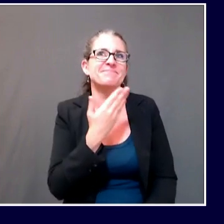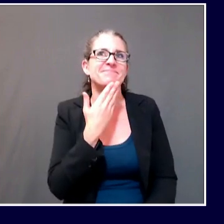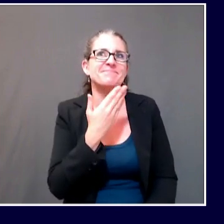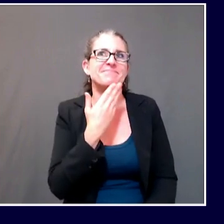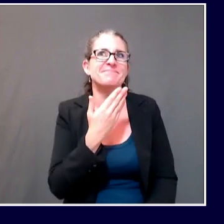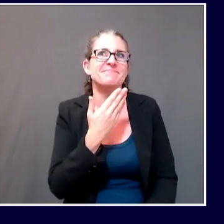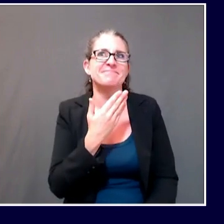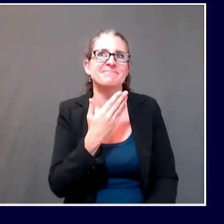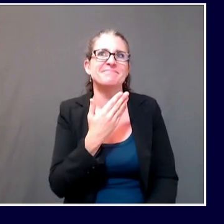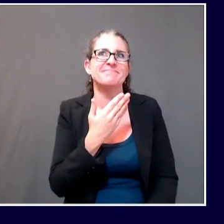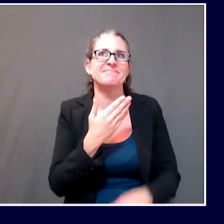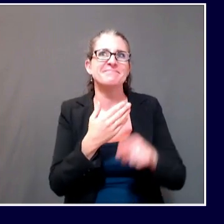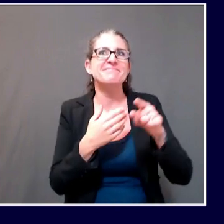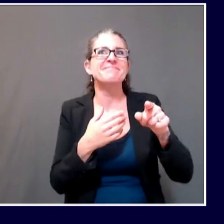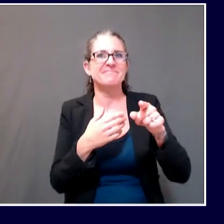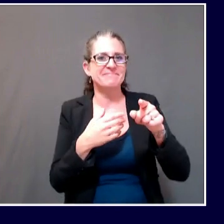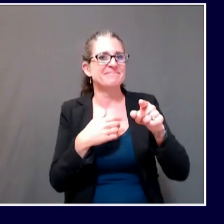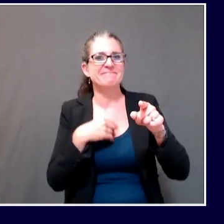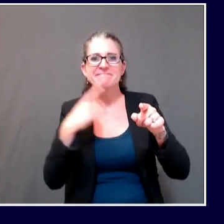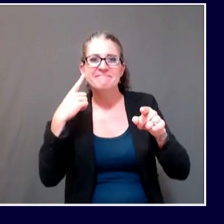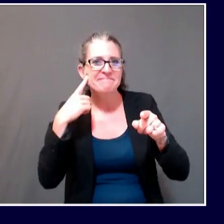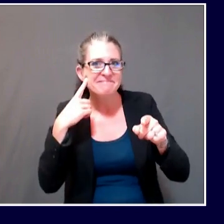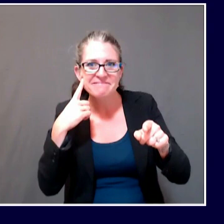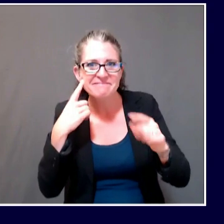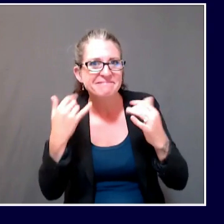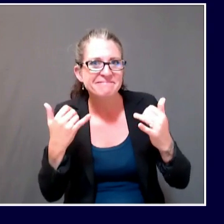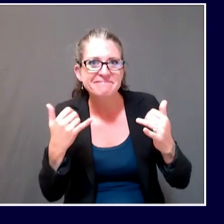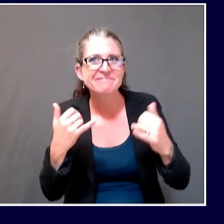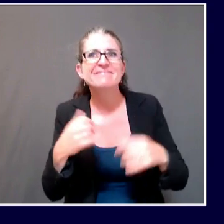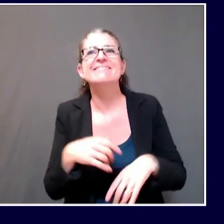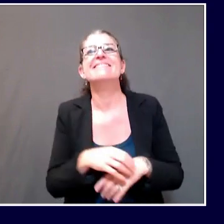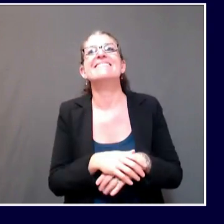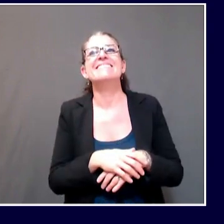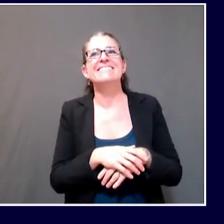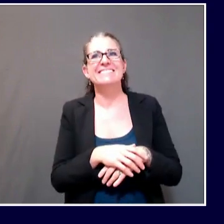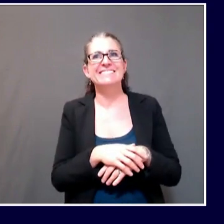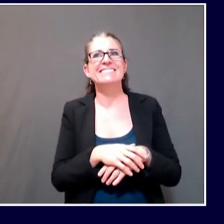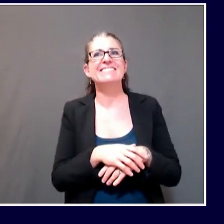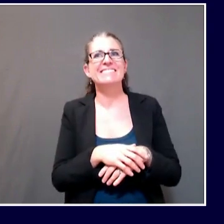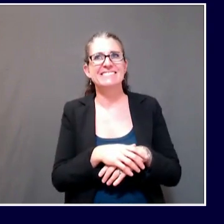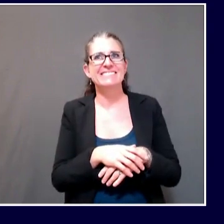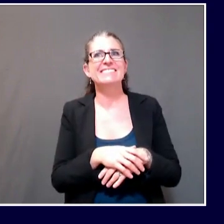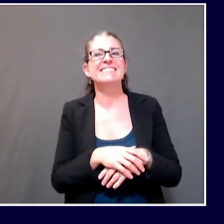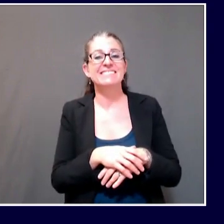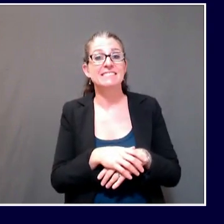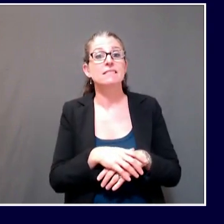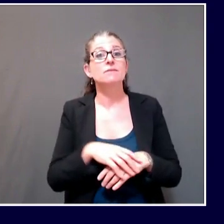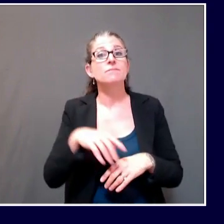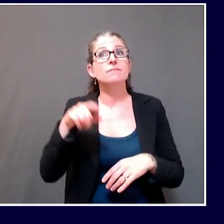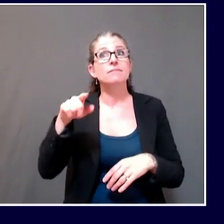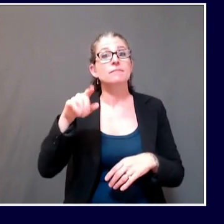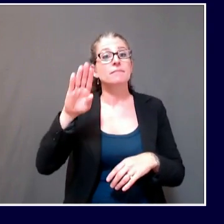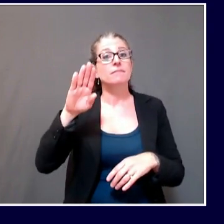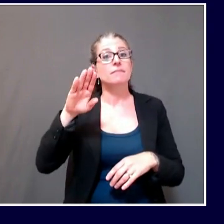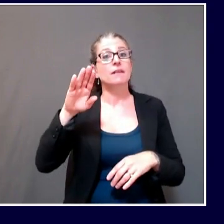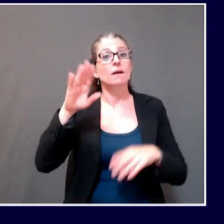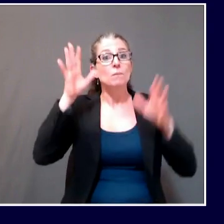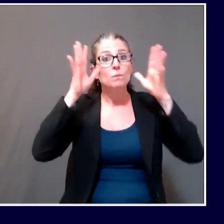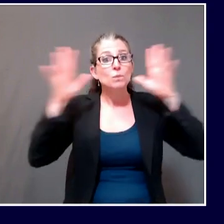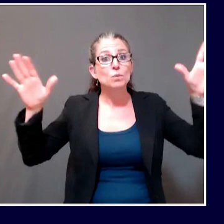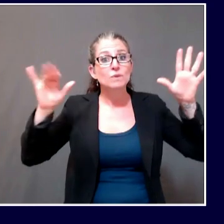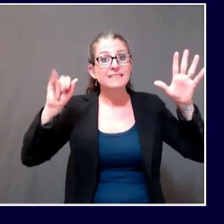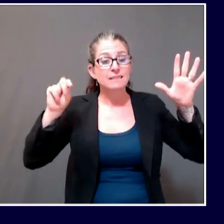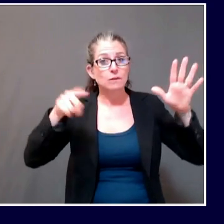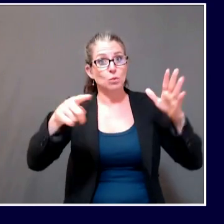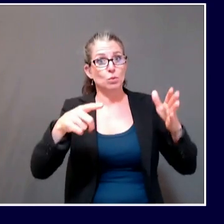With the big moose in with the imminent health hazard citation, is the Tri-Town Baptist Church also facing